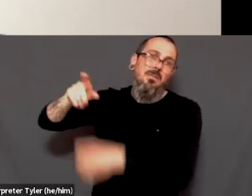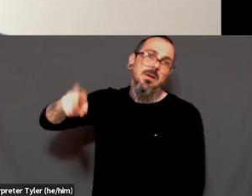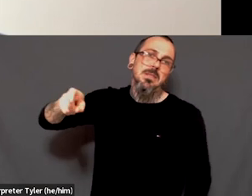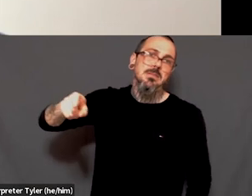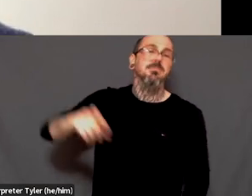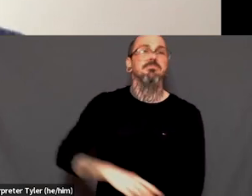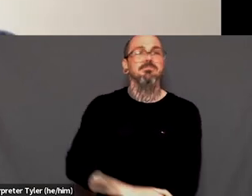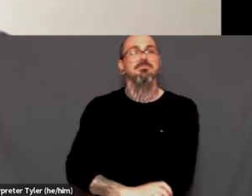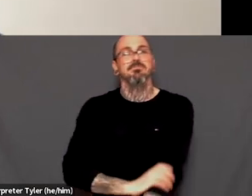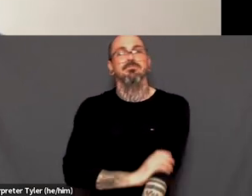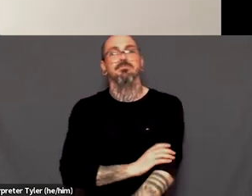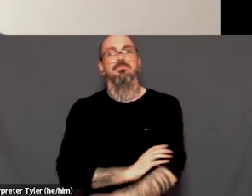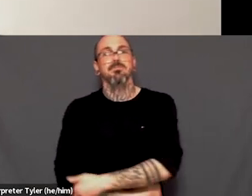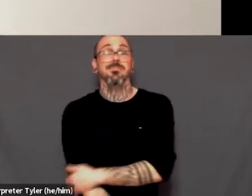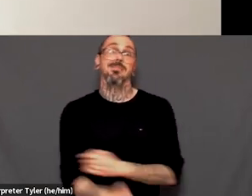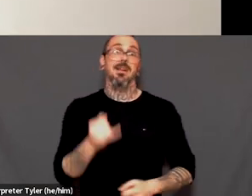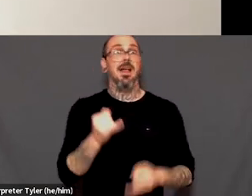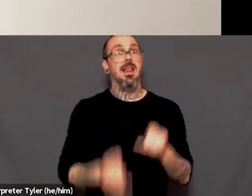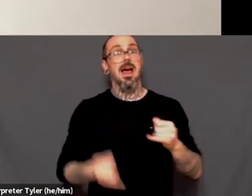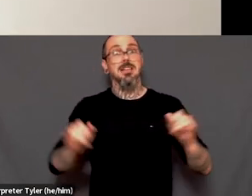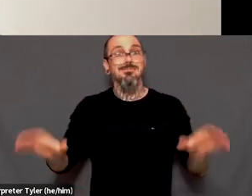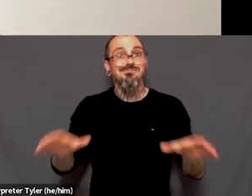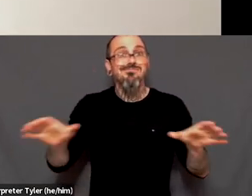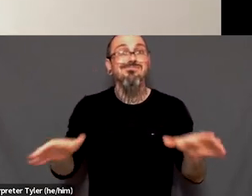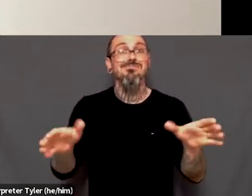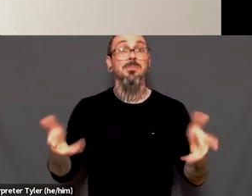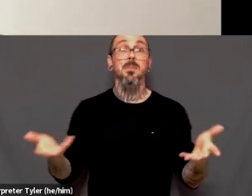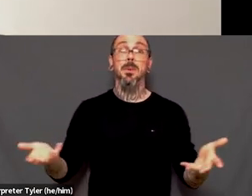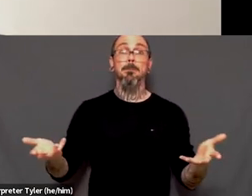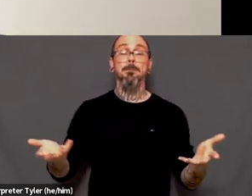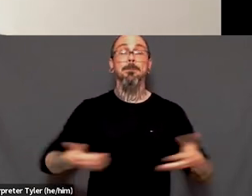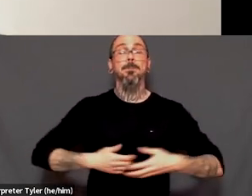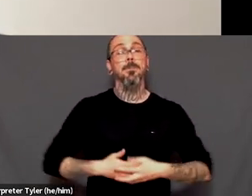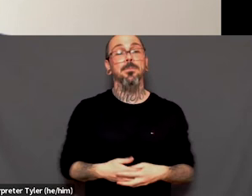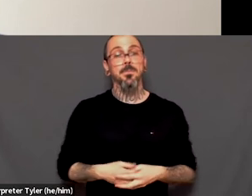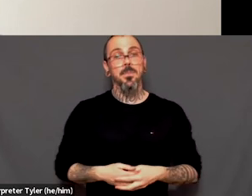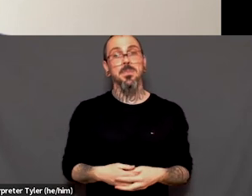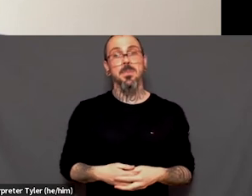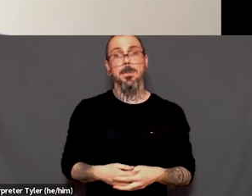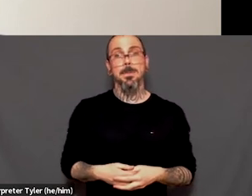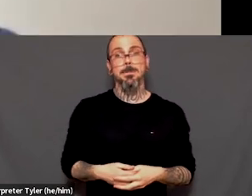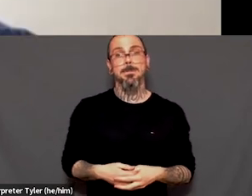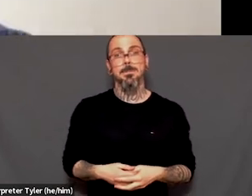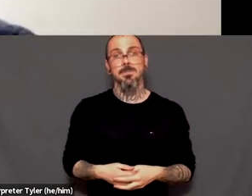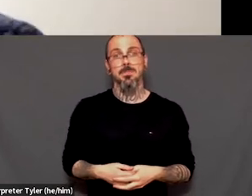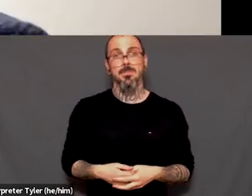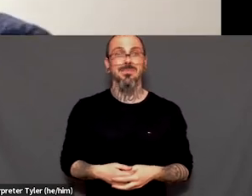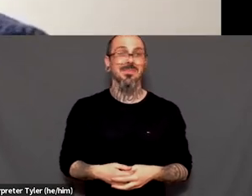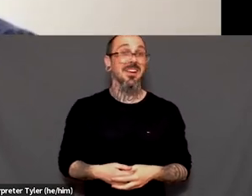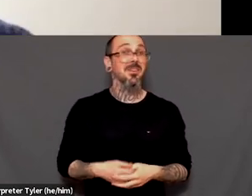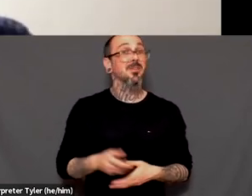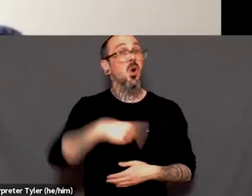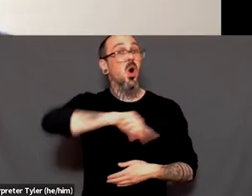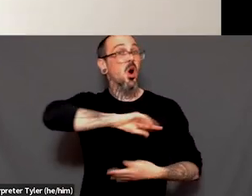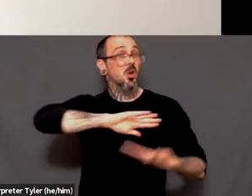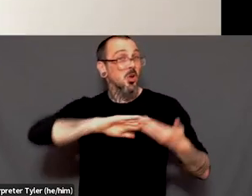I guess, yeah, my, my last sort of call to action was going to be, um, you know, to, to, to take care of each other. Right.